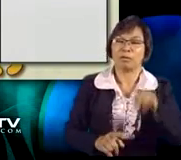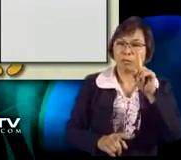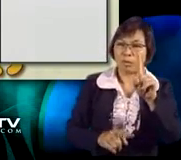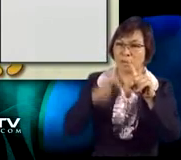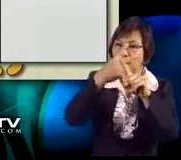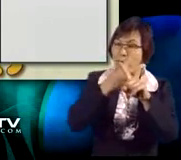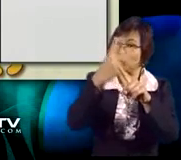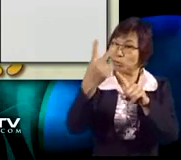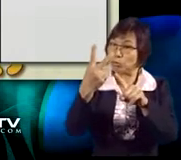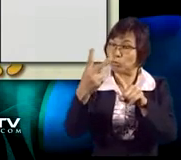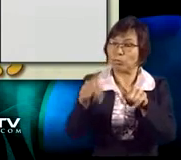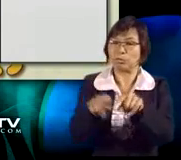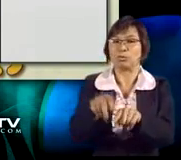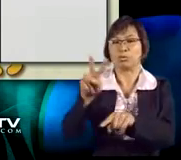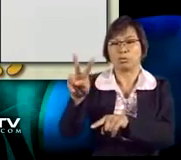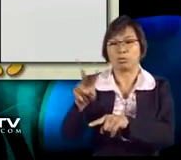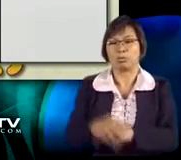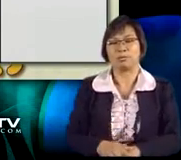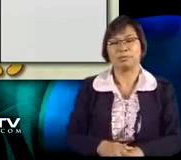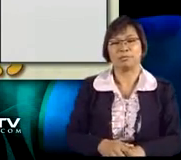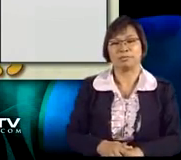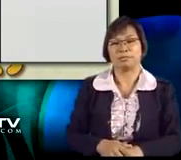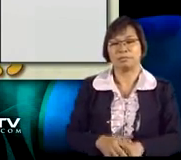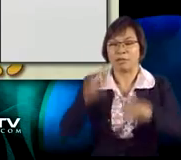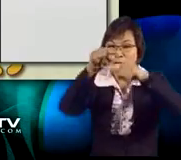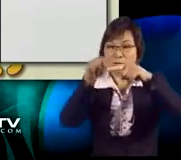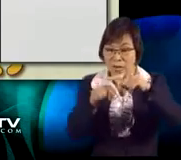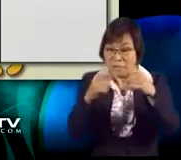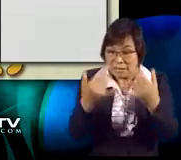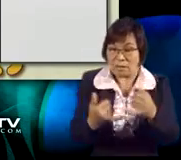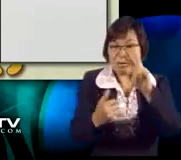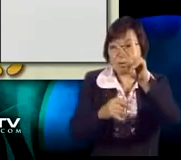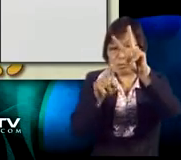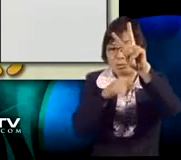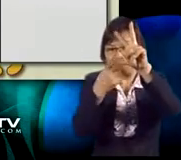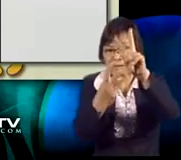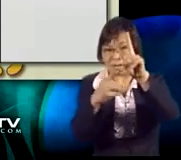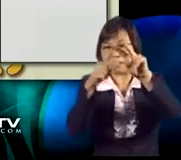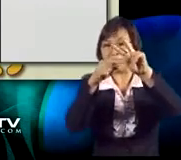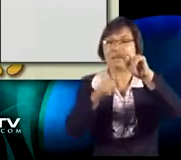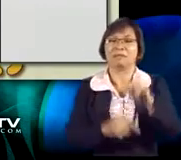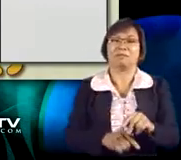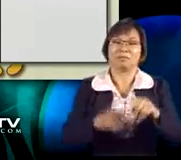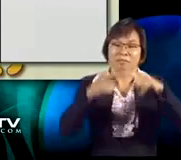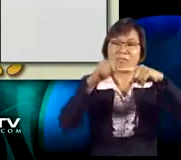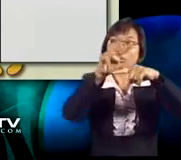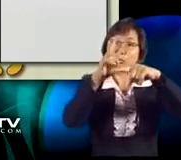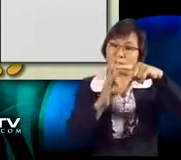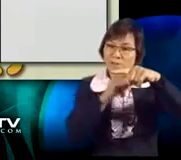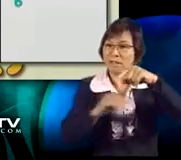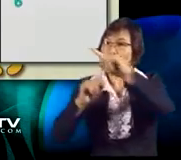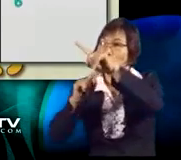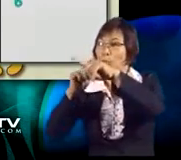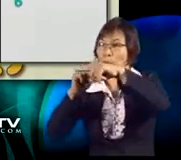also by 2. So, 1 times 2 is 2. The fractions are now